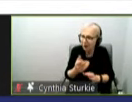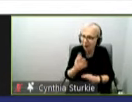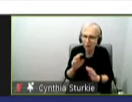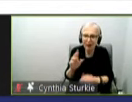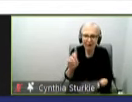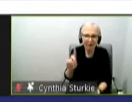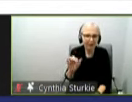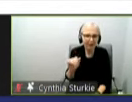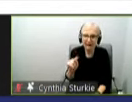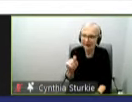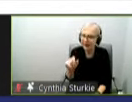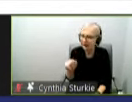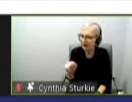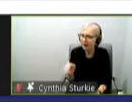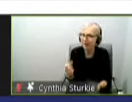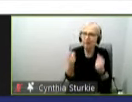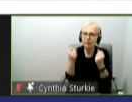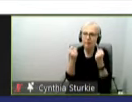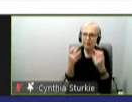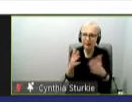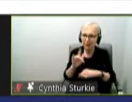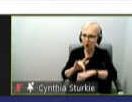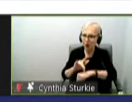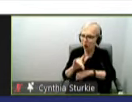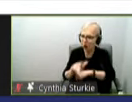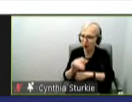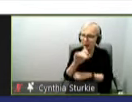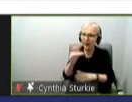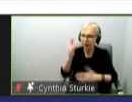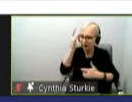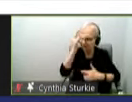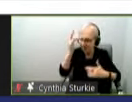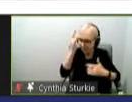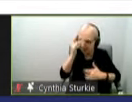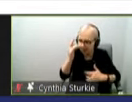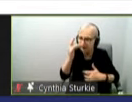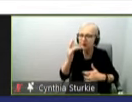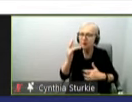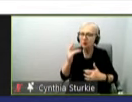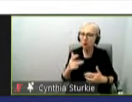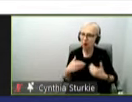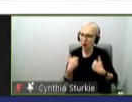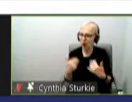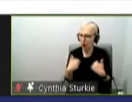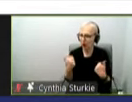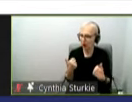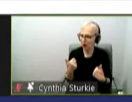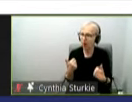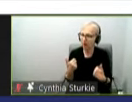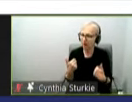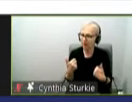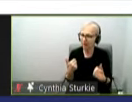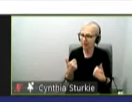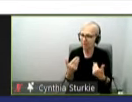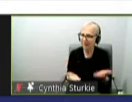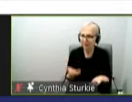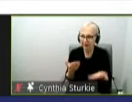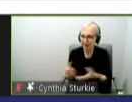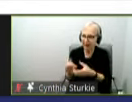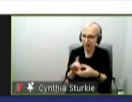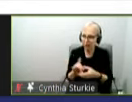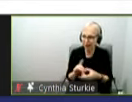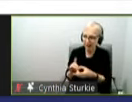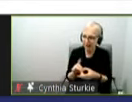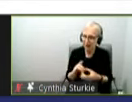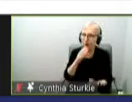noting that a large number of the early infections have been among younger individuals who are probably more likely to have milder infections. So